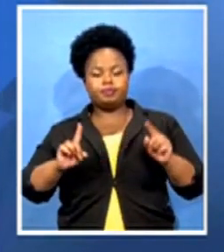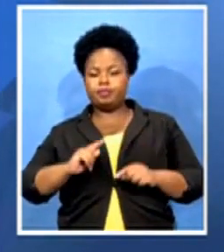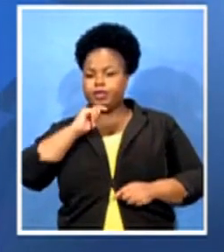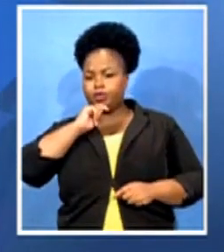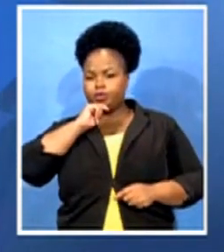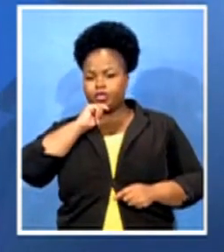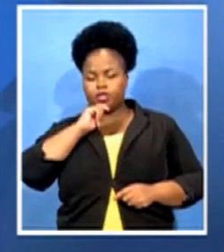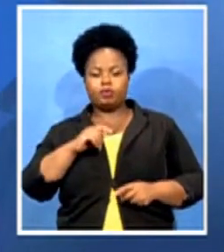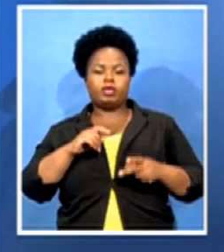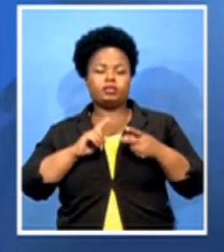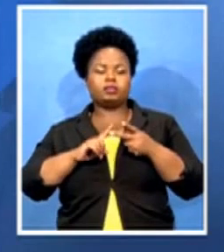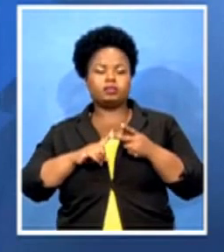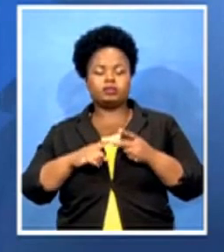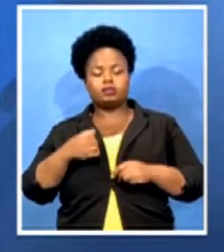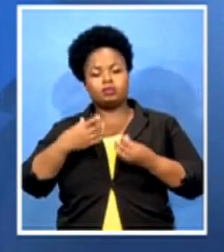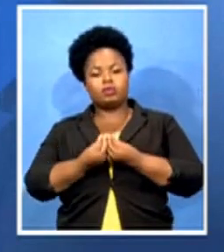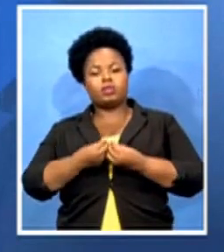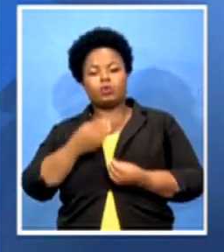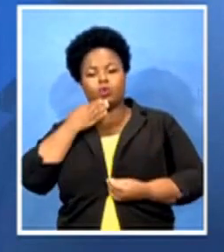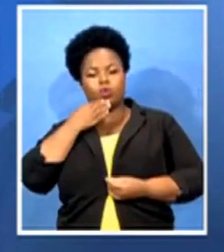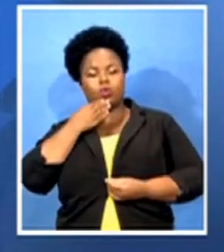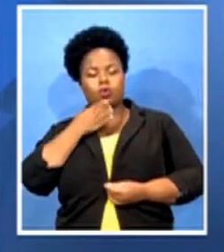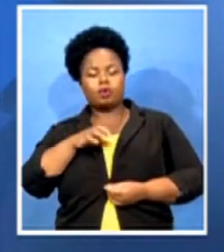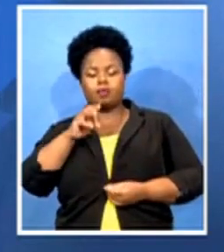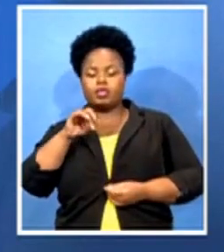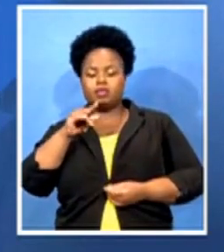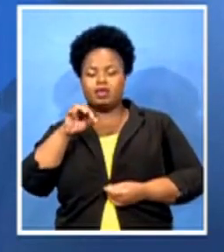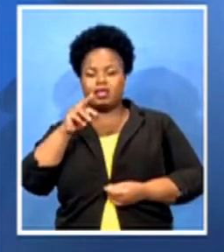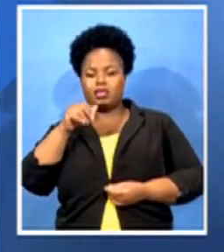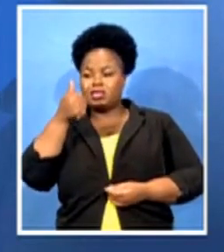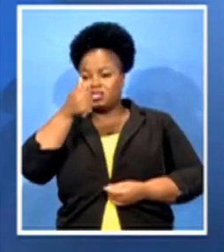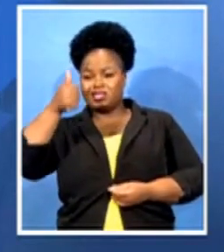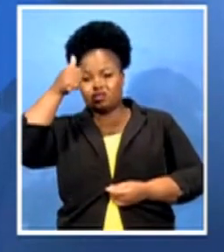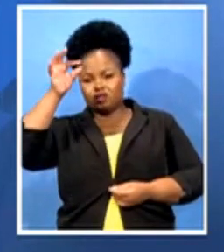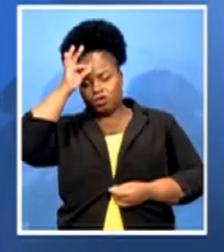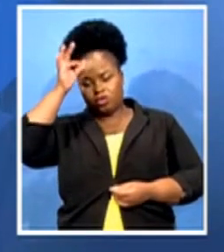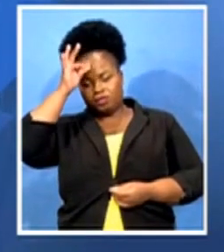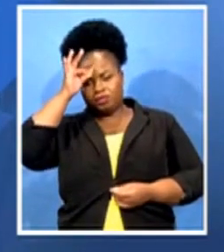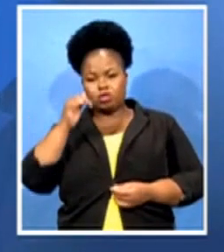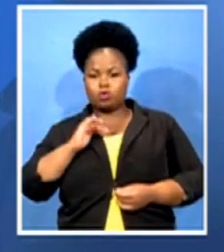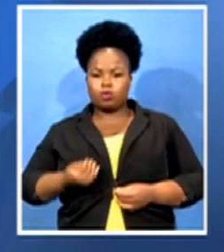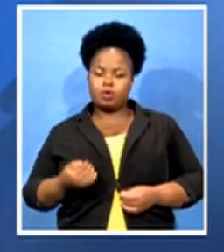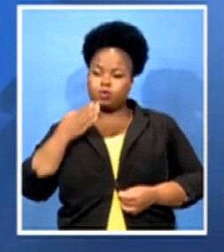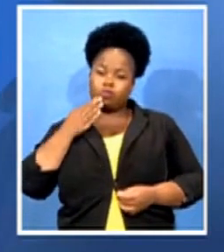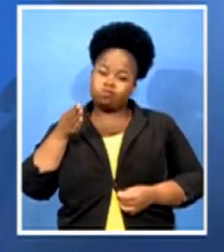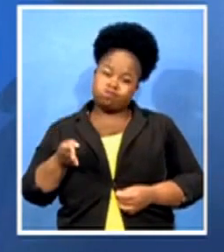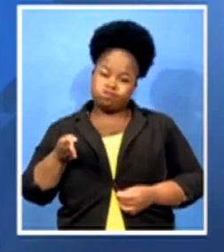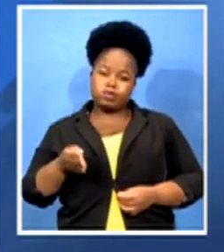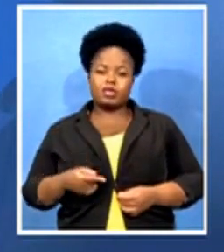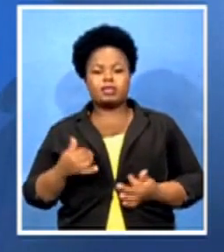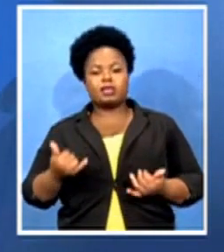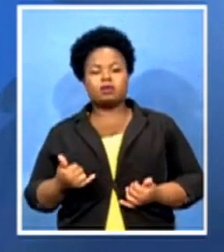Razilani, who is one of the police, a woman who is in charge in the border post, was